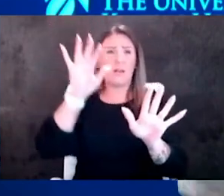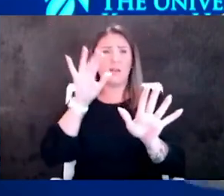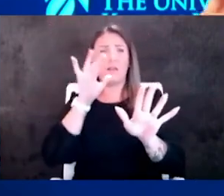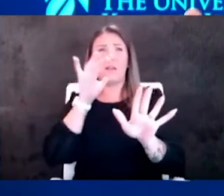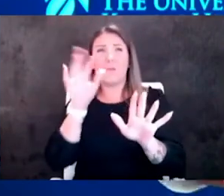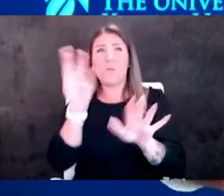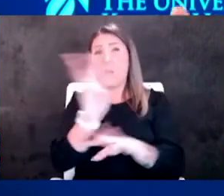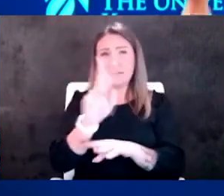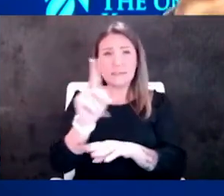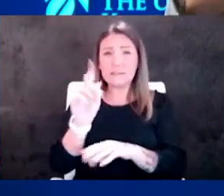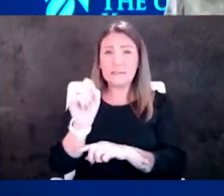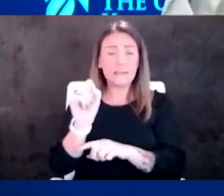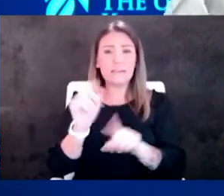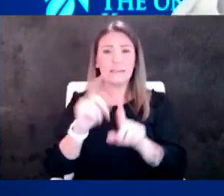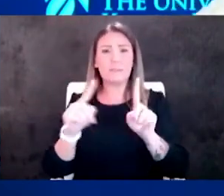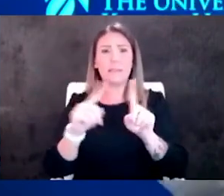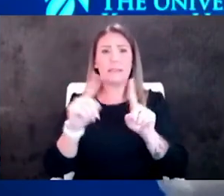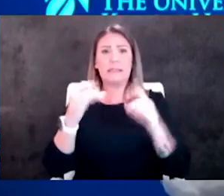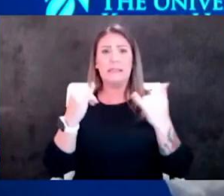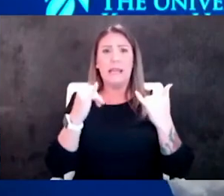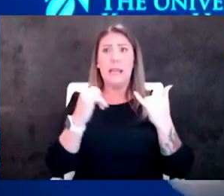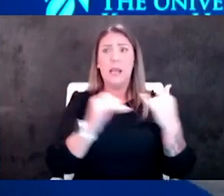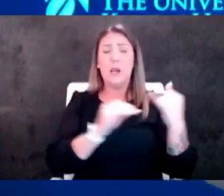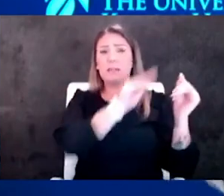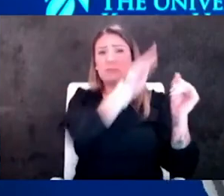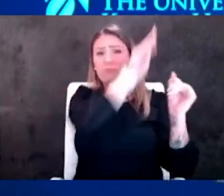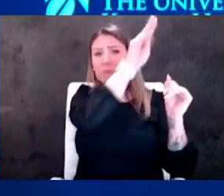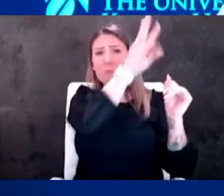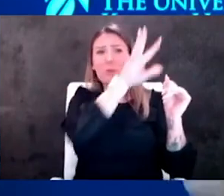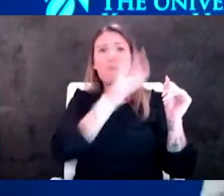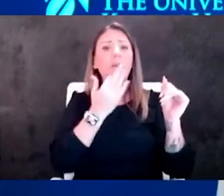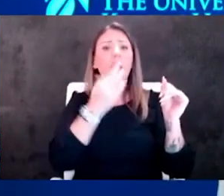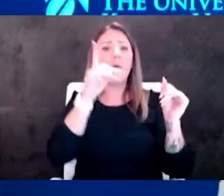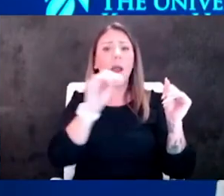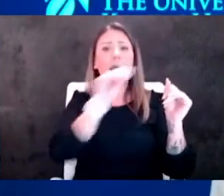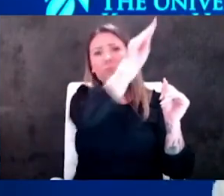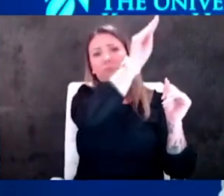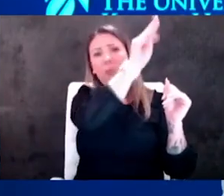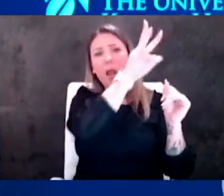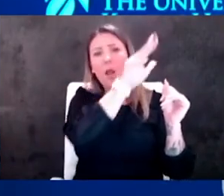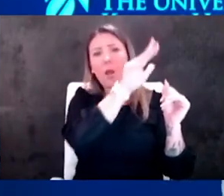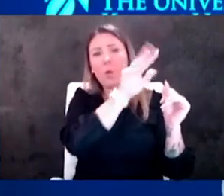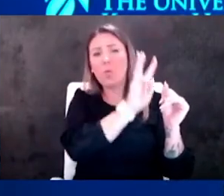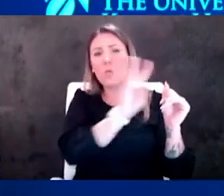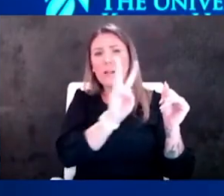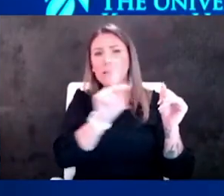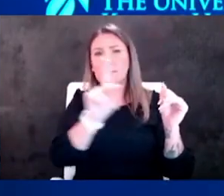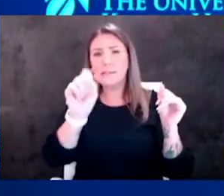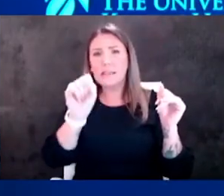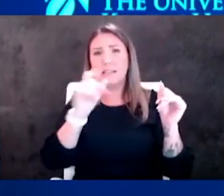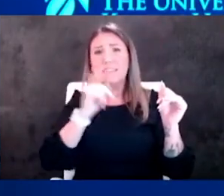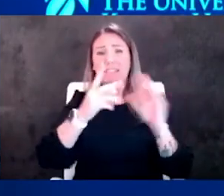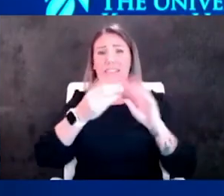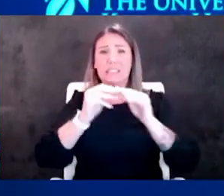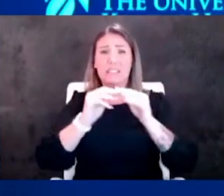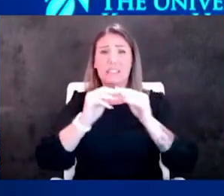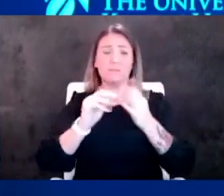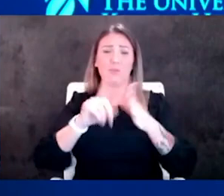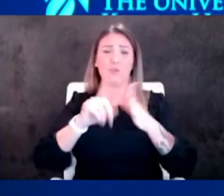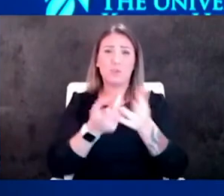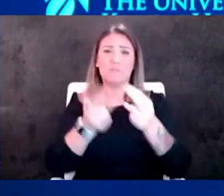bad but this time it's kind of come across from colorado into western kansas headed this way our numbers are starting to rise as well